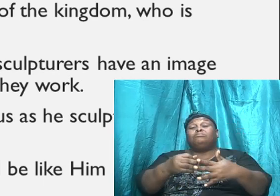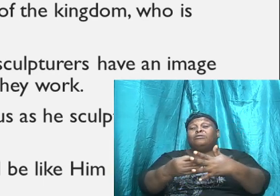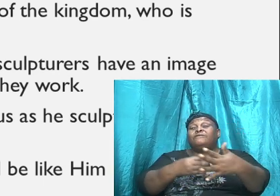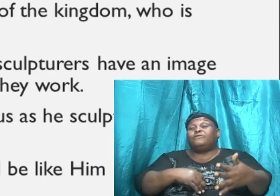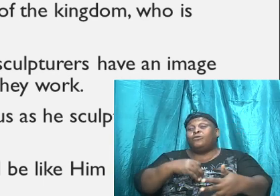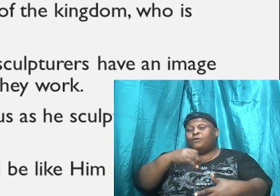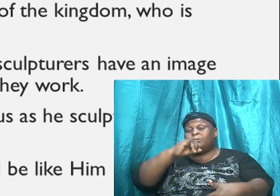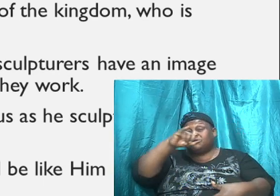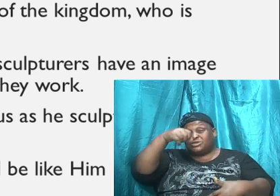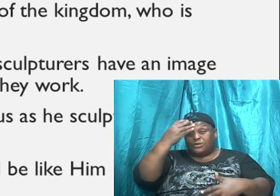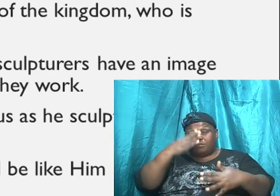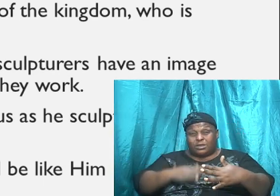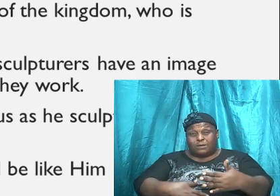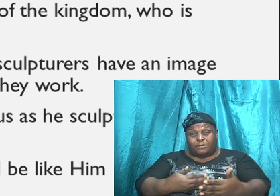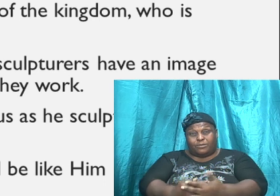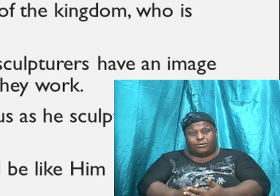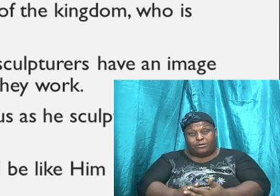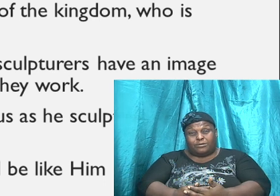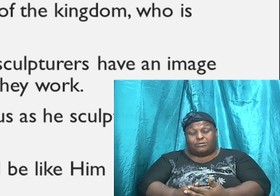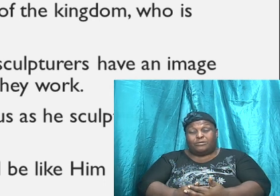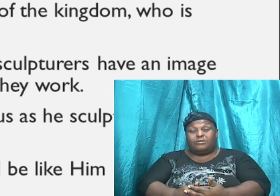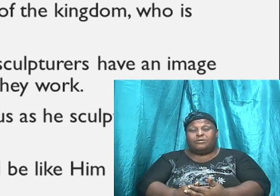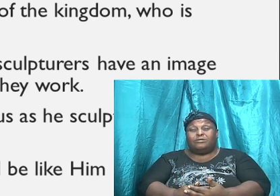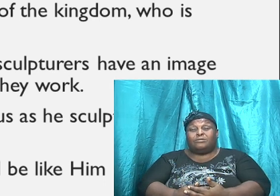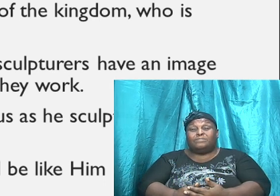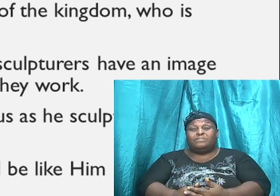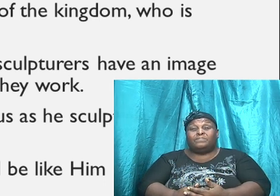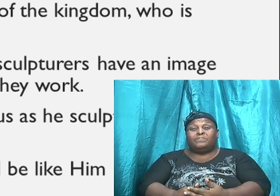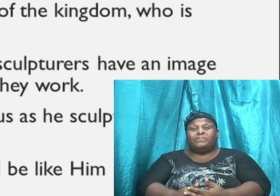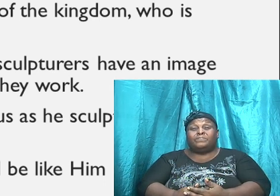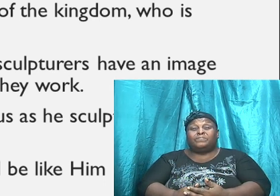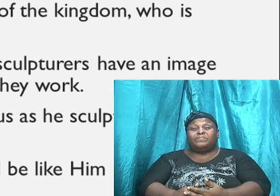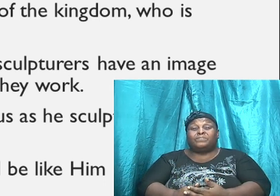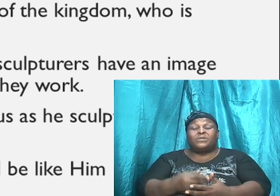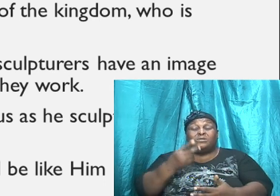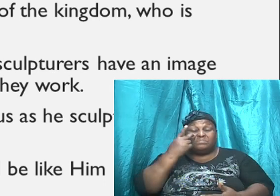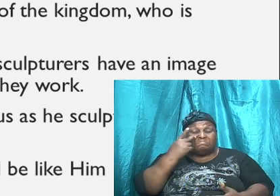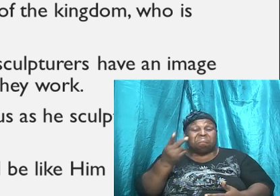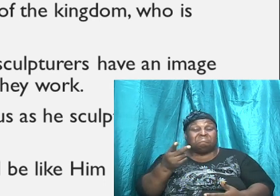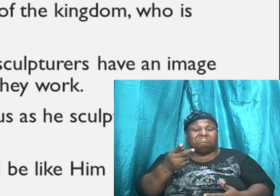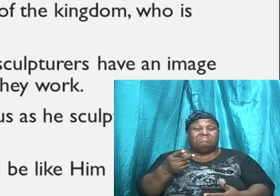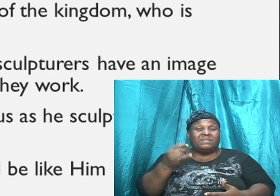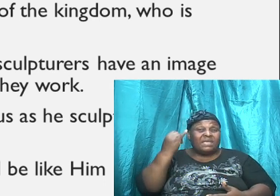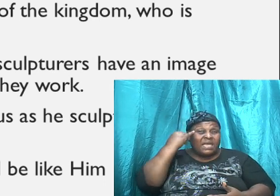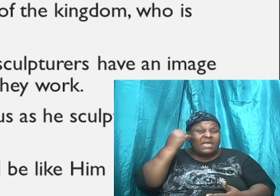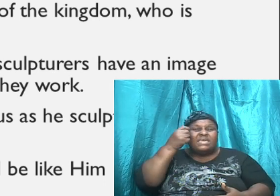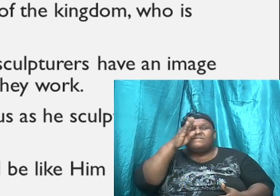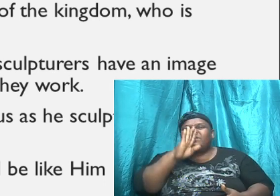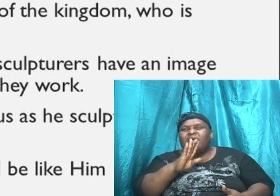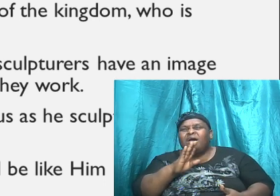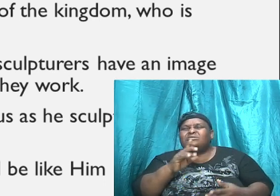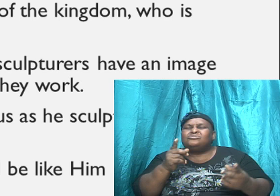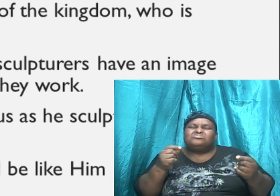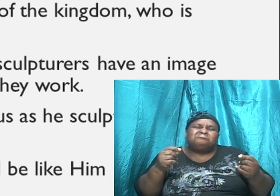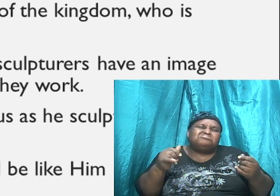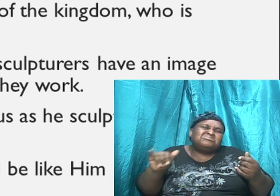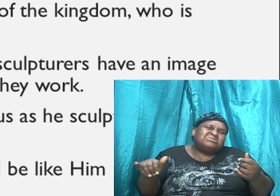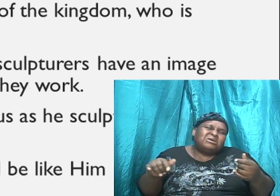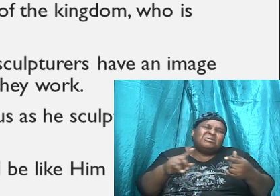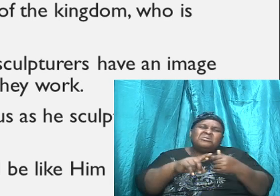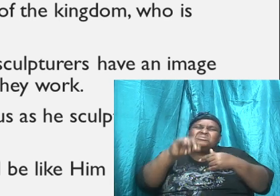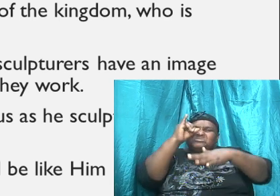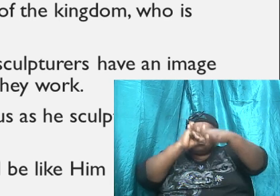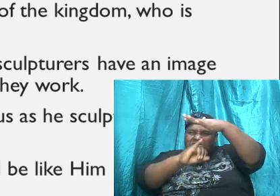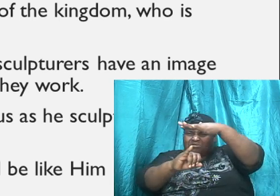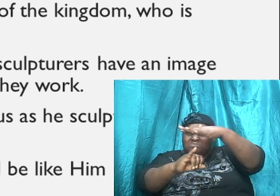God had ordained him a prophet. Now, look at this. if God does that to Jeremiah, Jeremiah